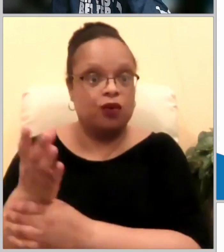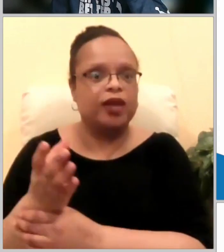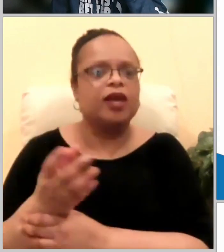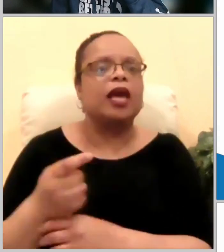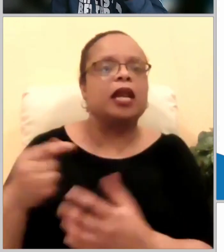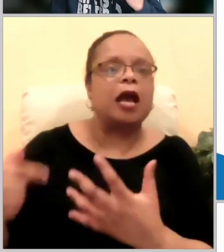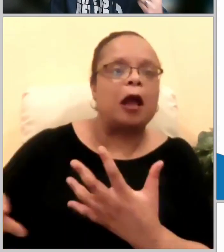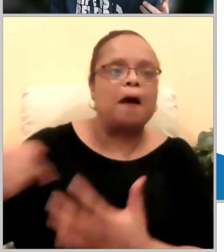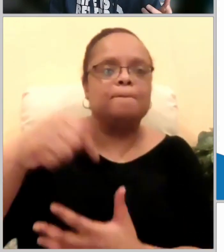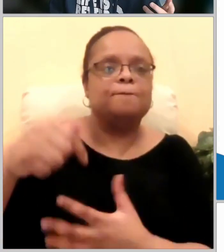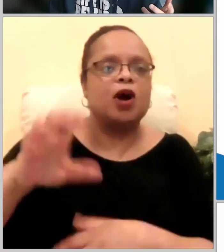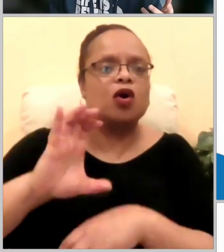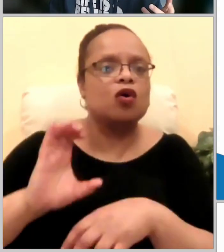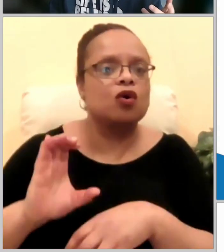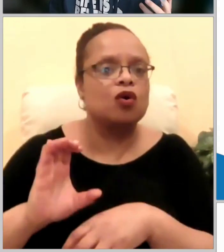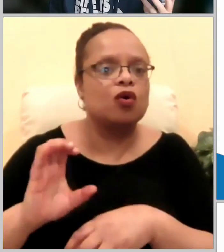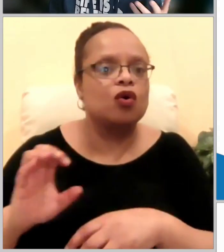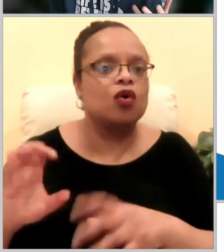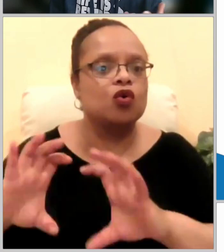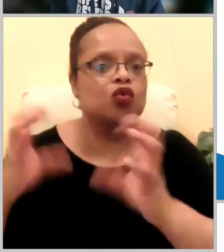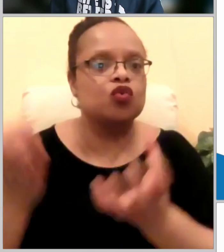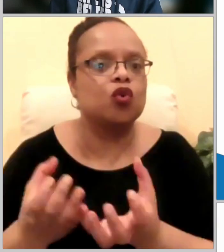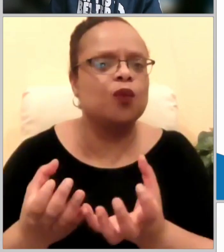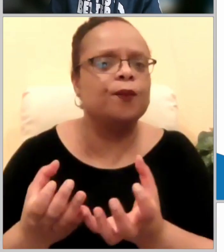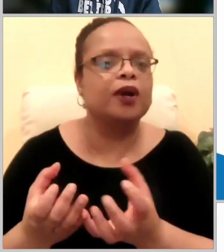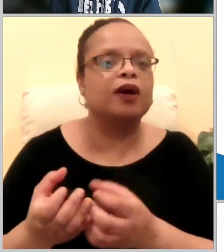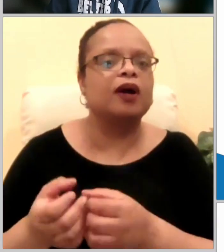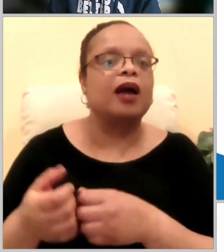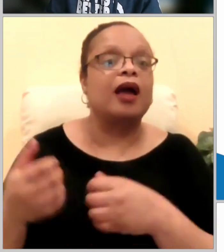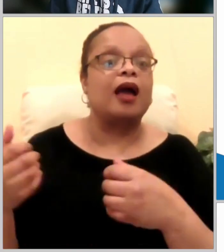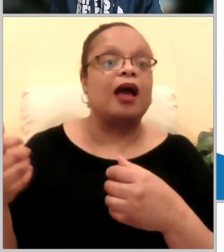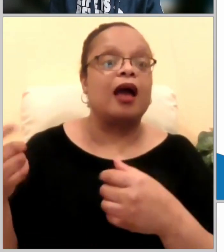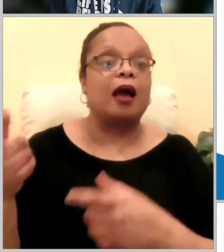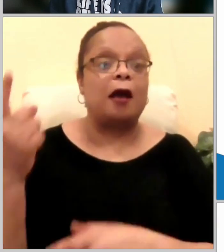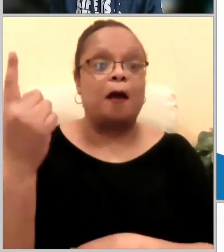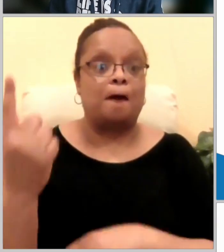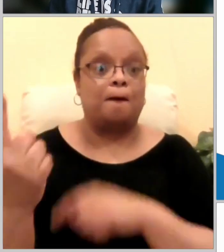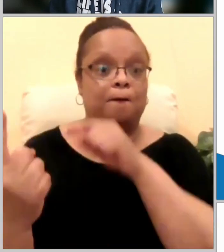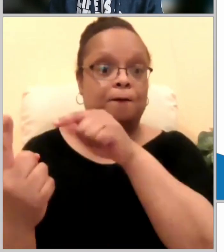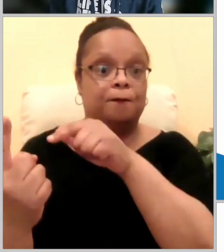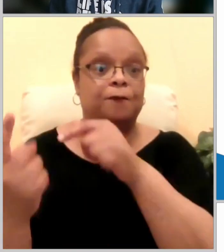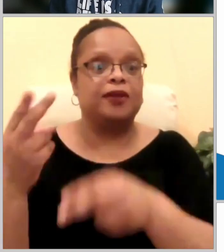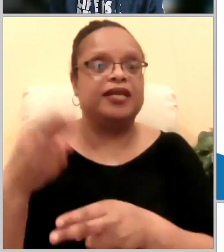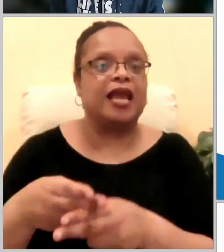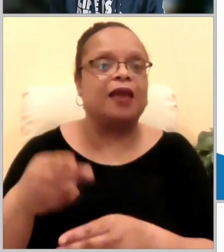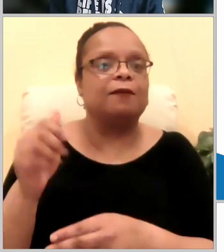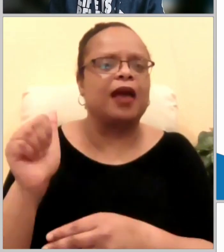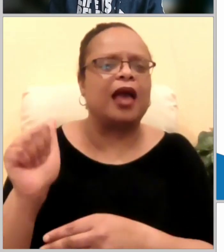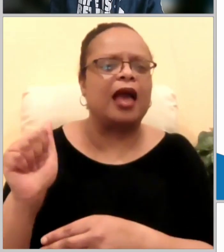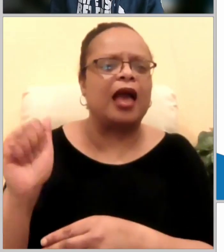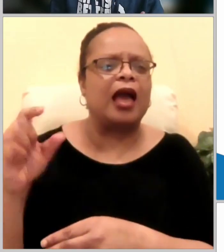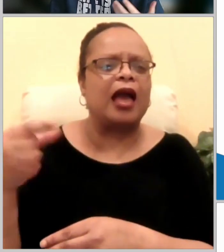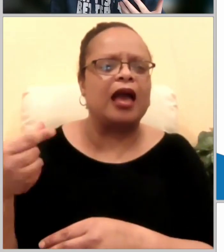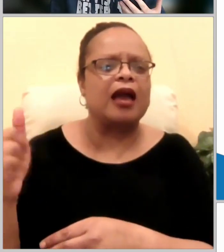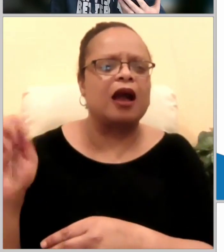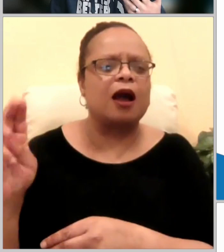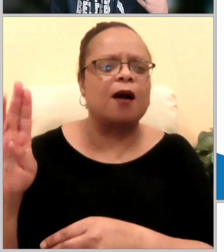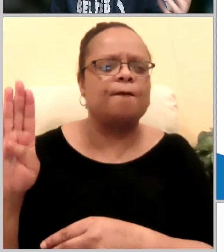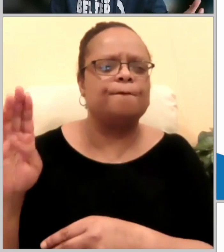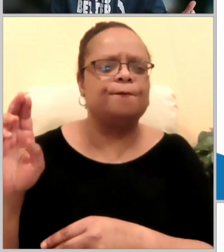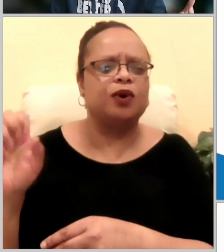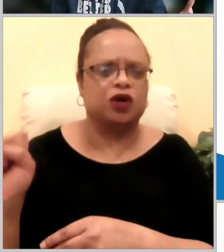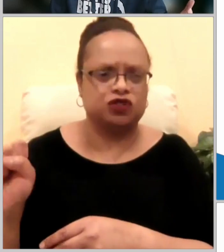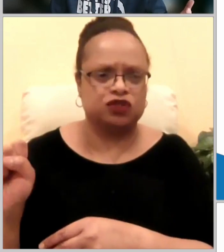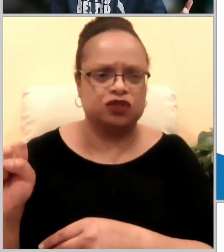amongst the crowd and prophesied about a famine that was going to hit the roman world so how did these new converts